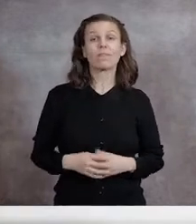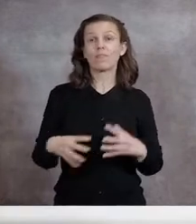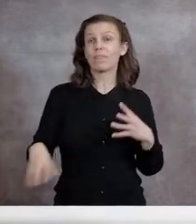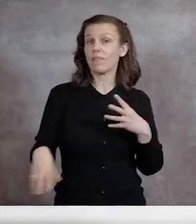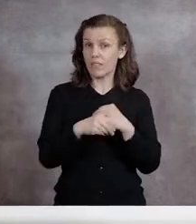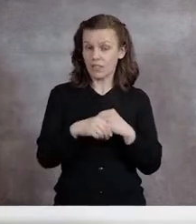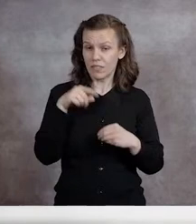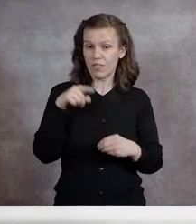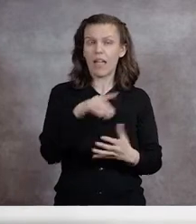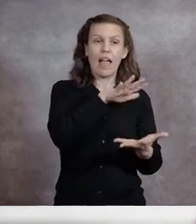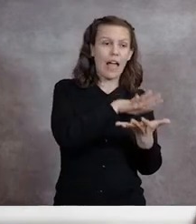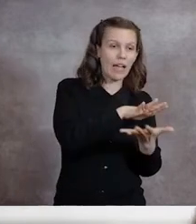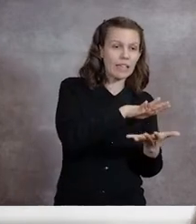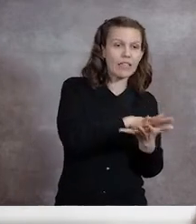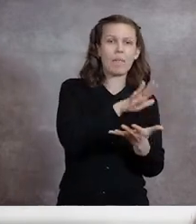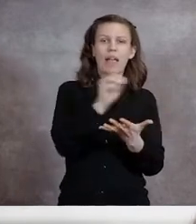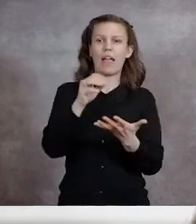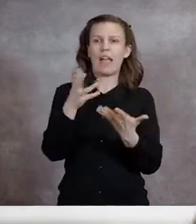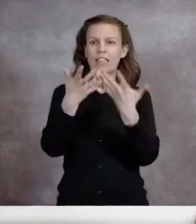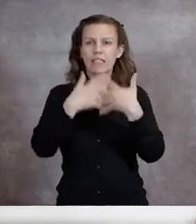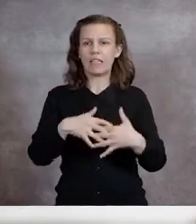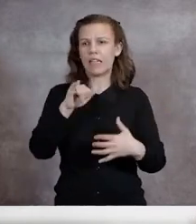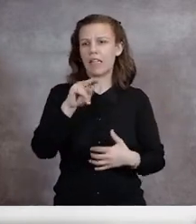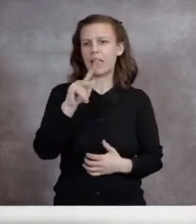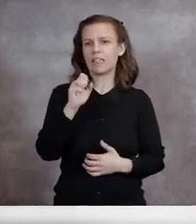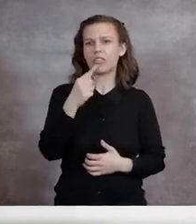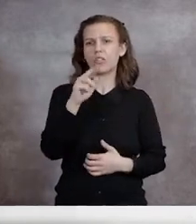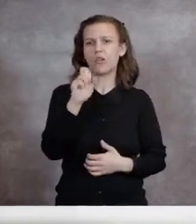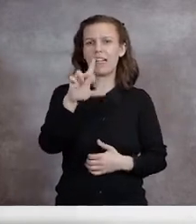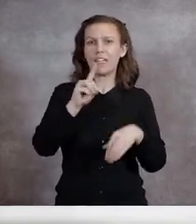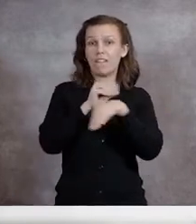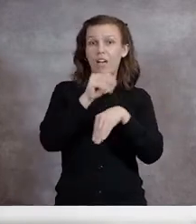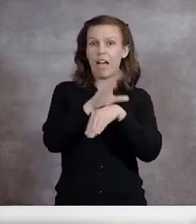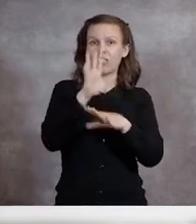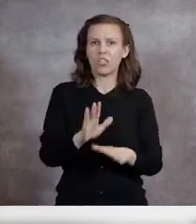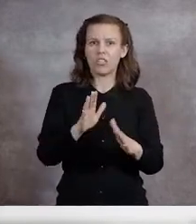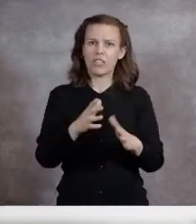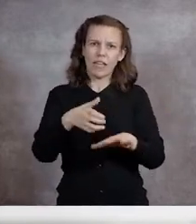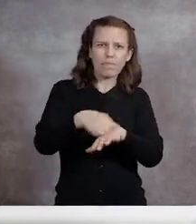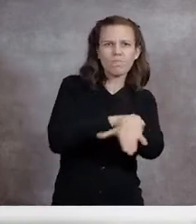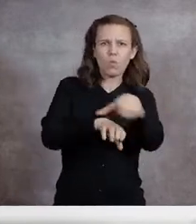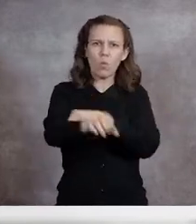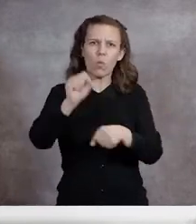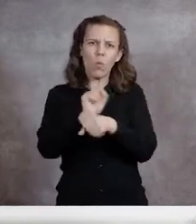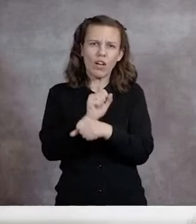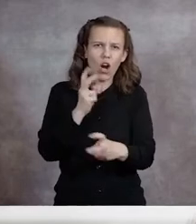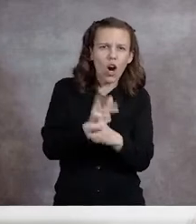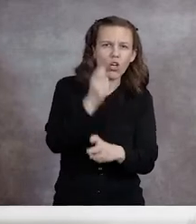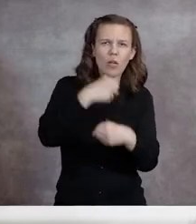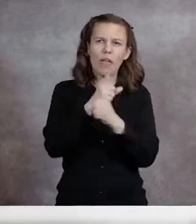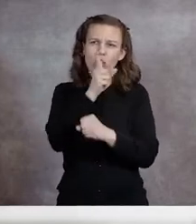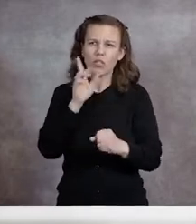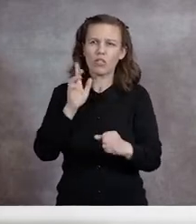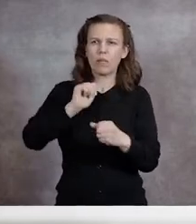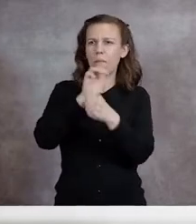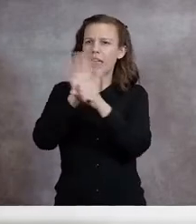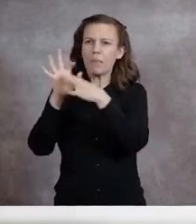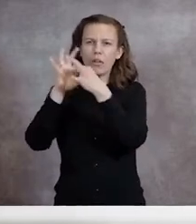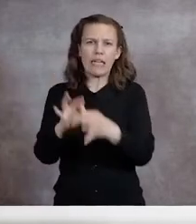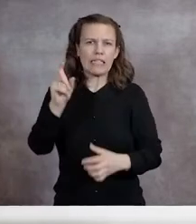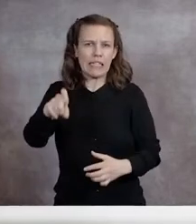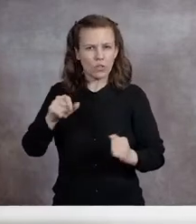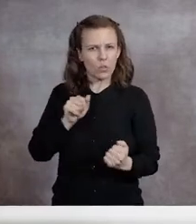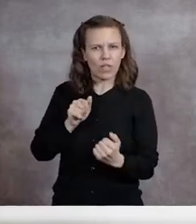Additionally, academic and integrated advisors upped their game to address pandemic needs. Consequently,